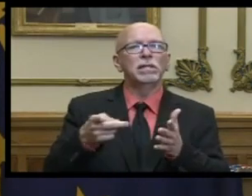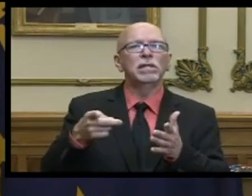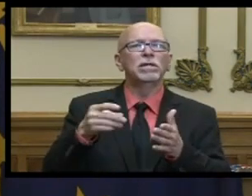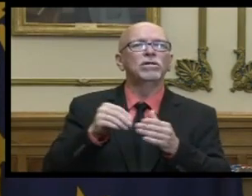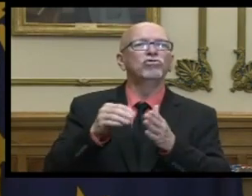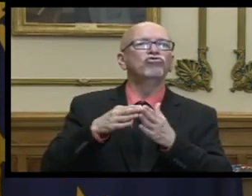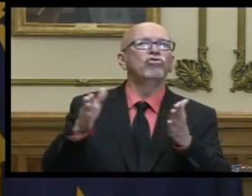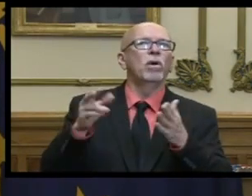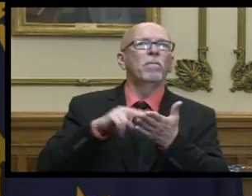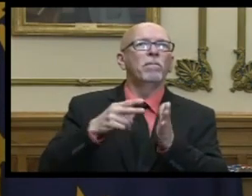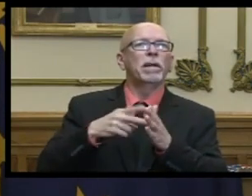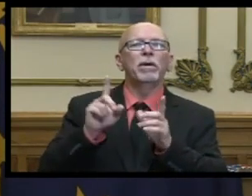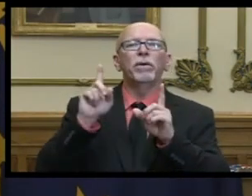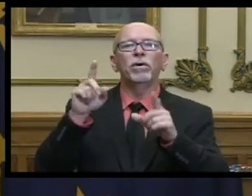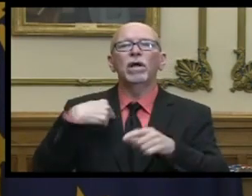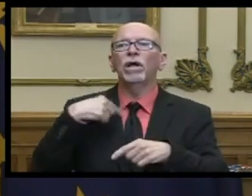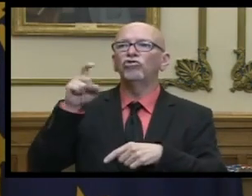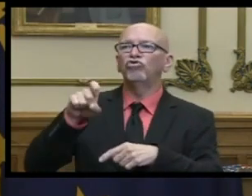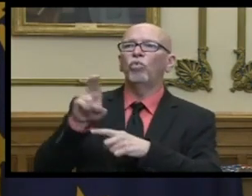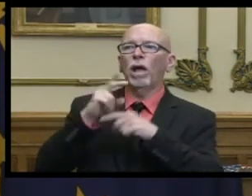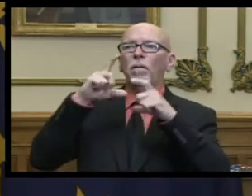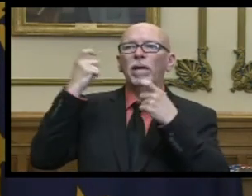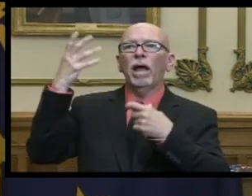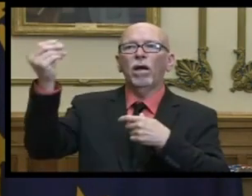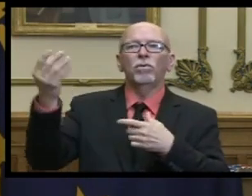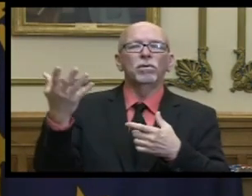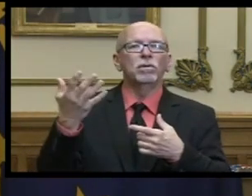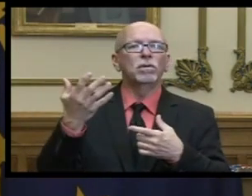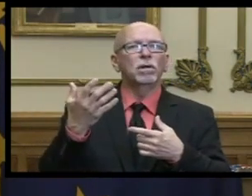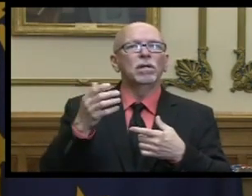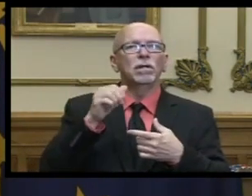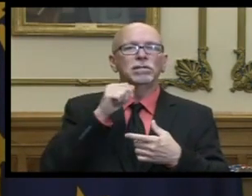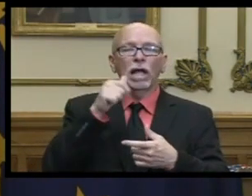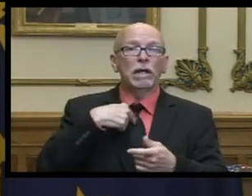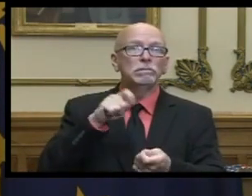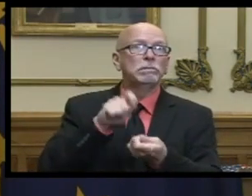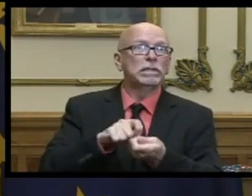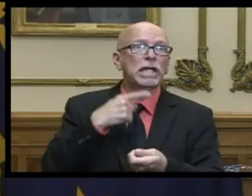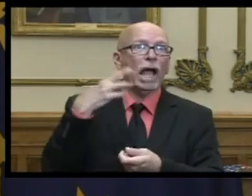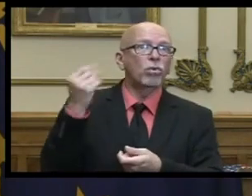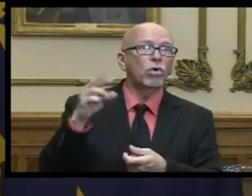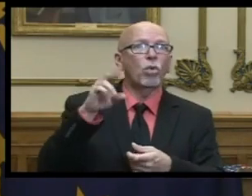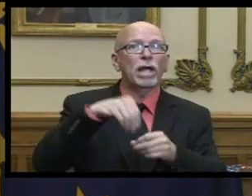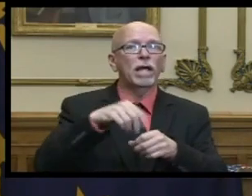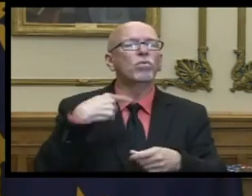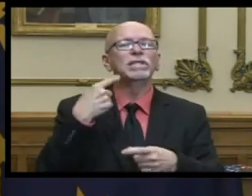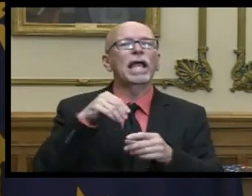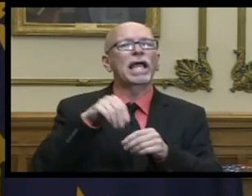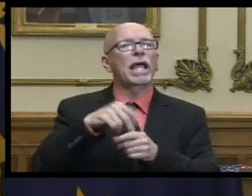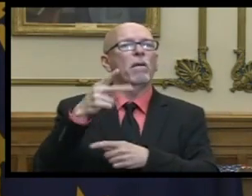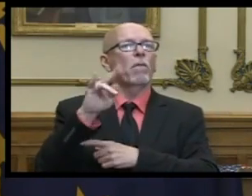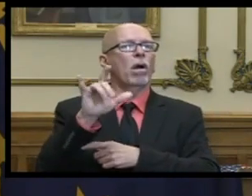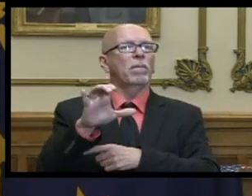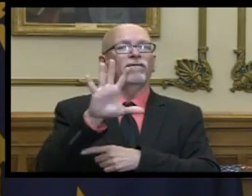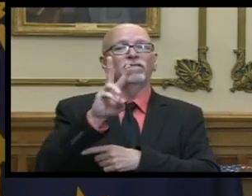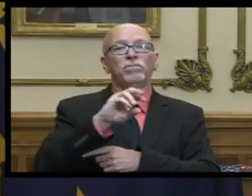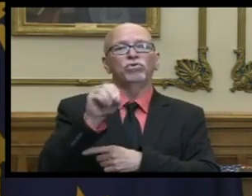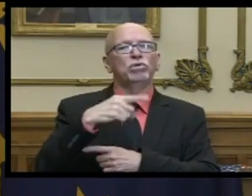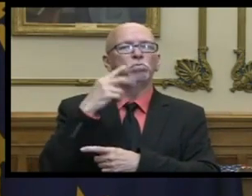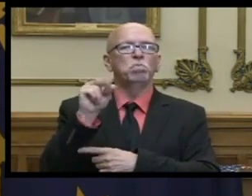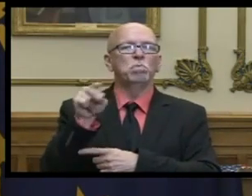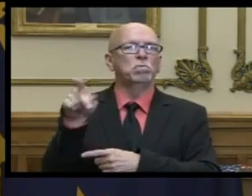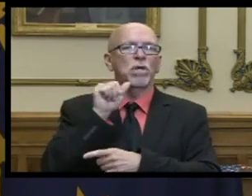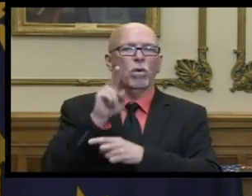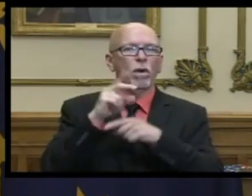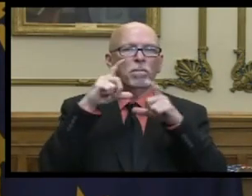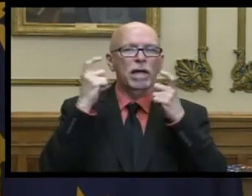the general guidelines of when you're supposed to be wearing a mask uh we didn't it wasn't super specific but yes just out in public uh 56 said no they